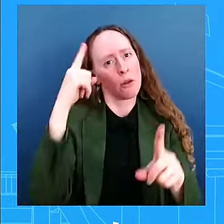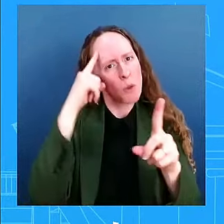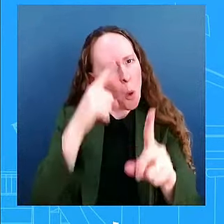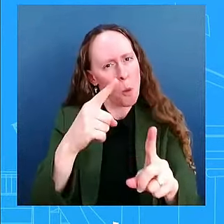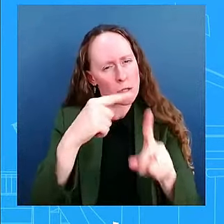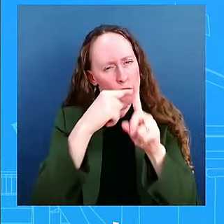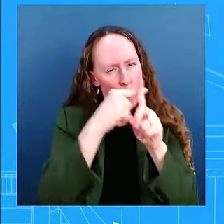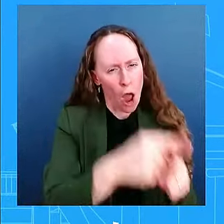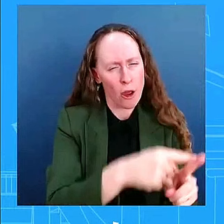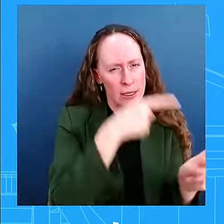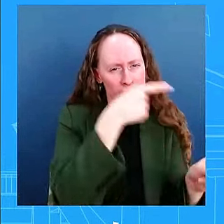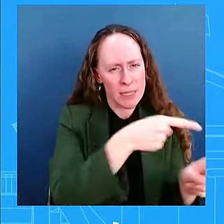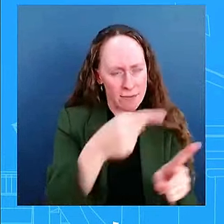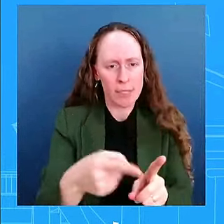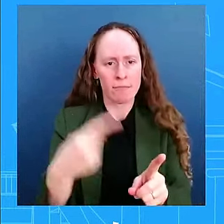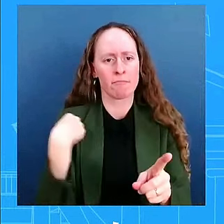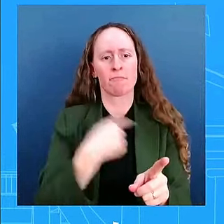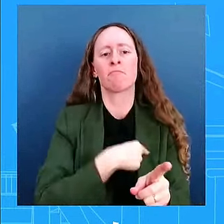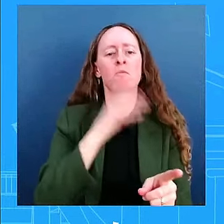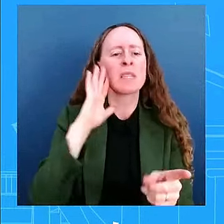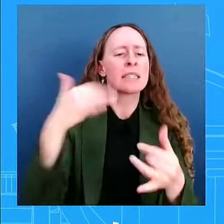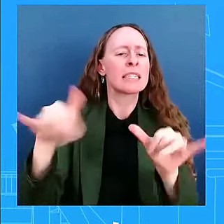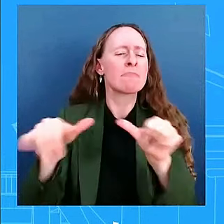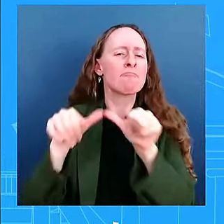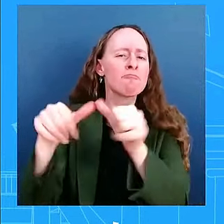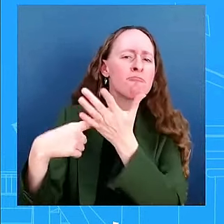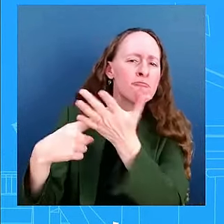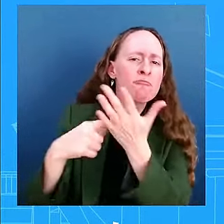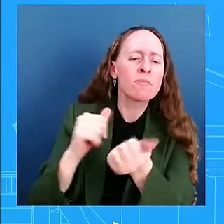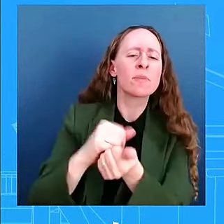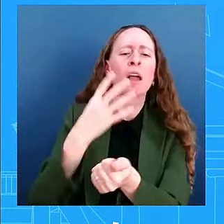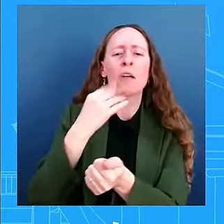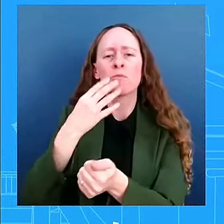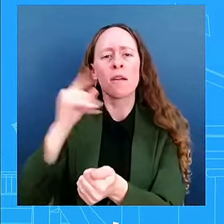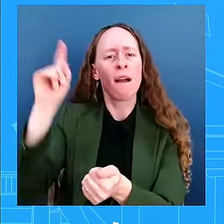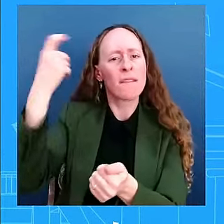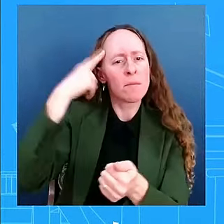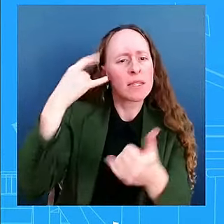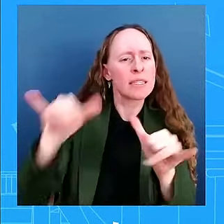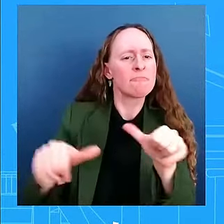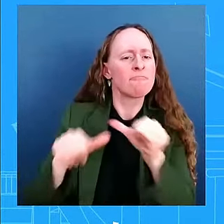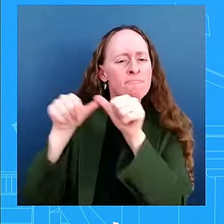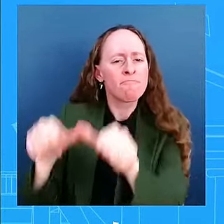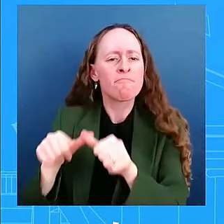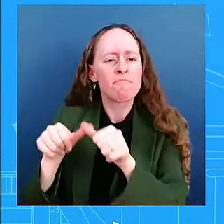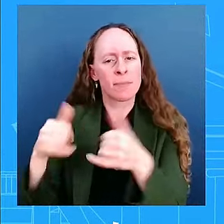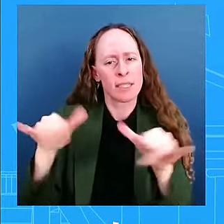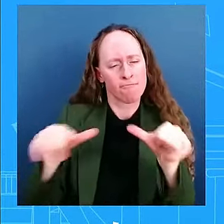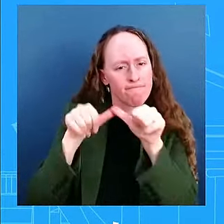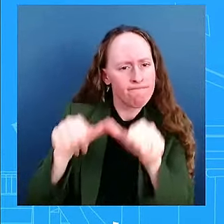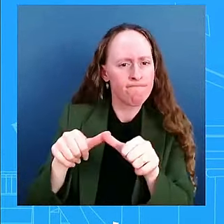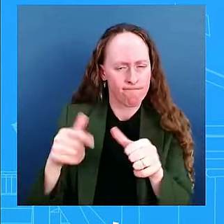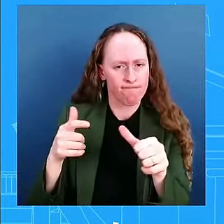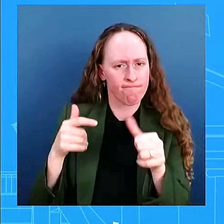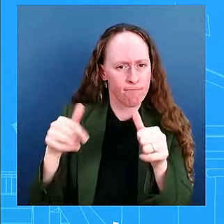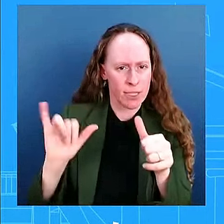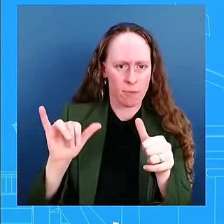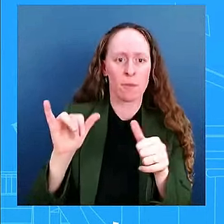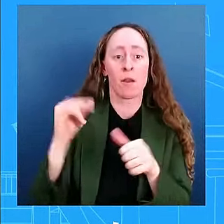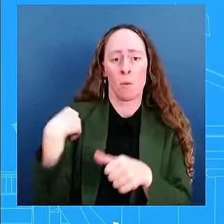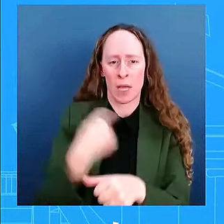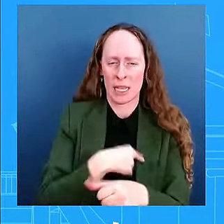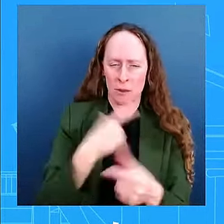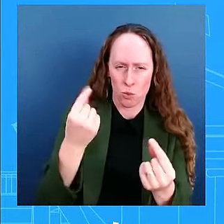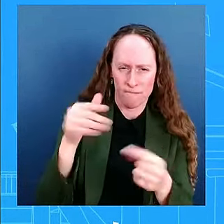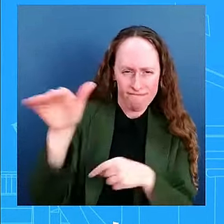uh, with the Israeli government, uh, and that is something that we will continue to do, uh, and we have been really clear. It is critical. It is critical